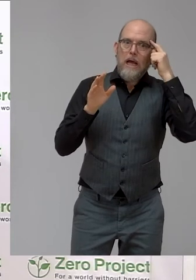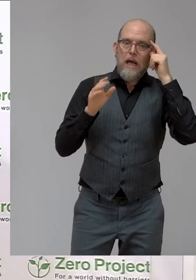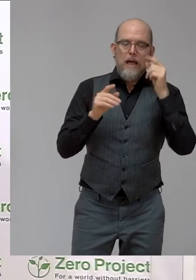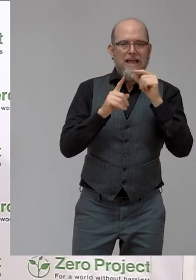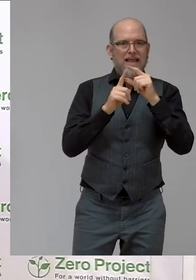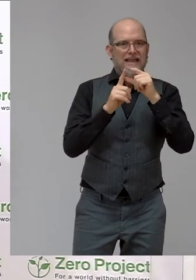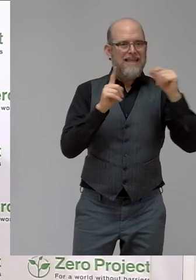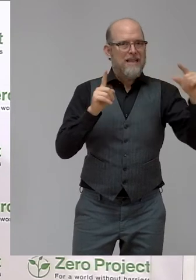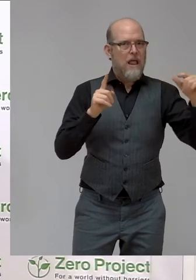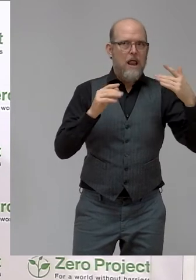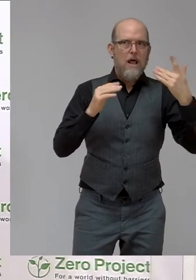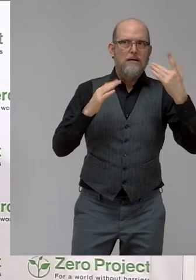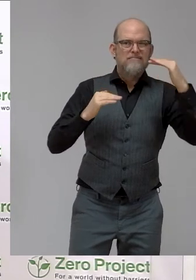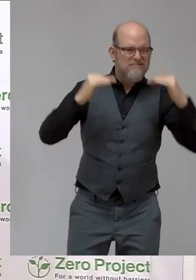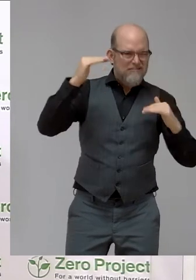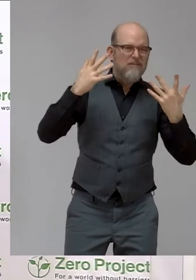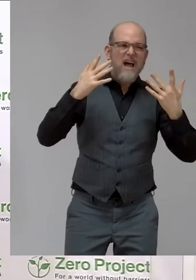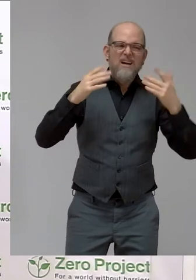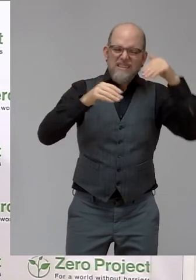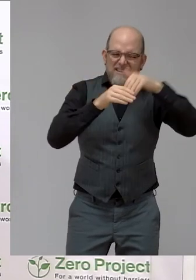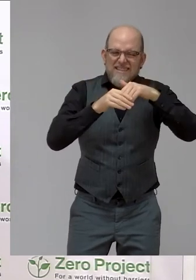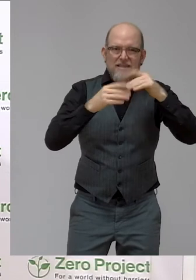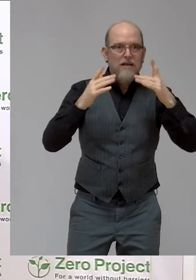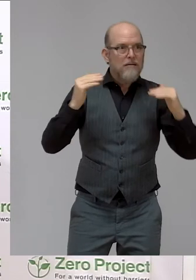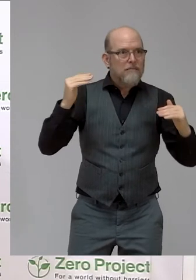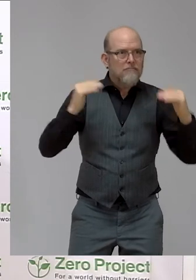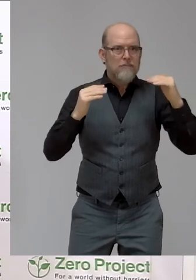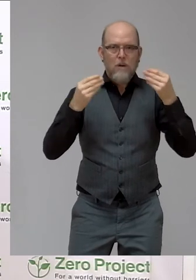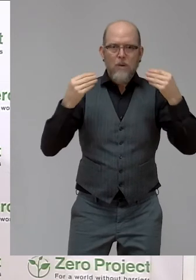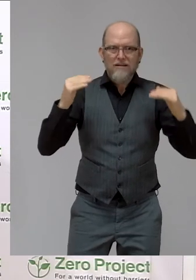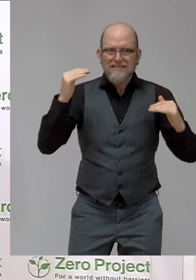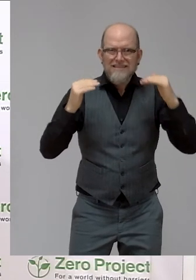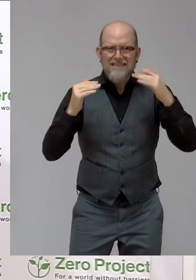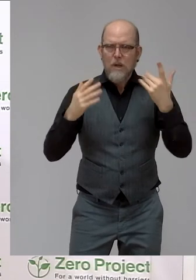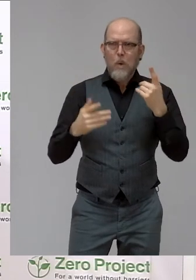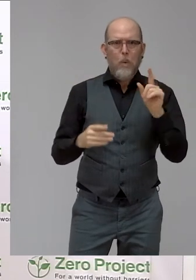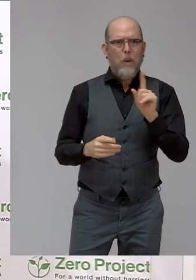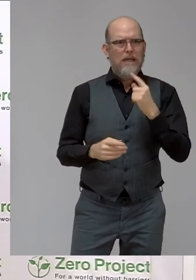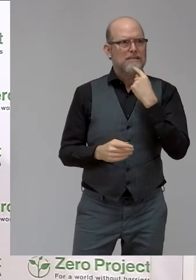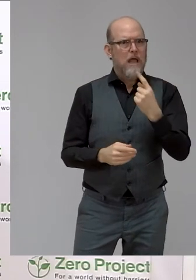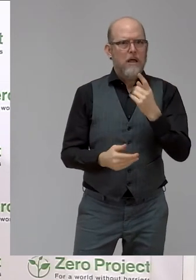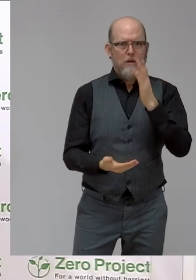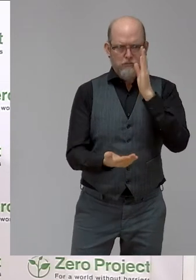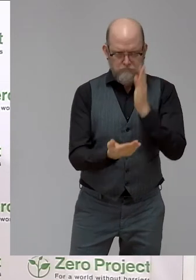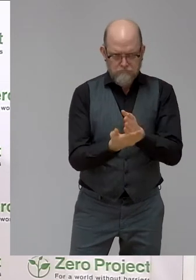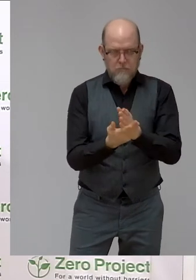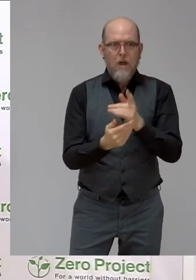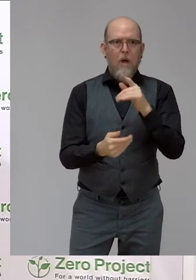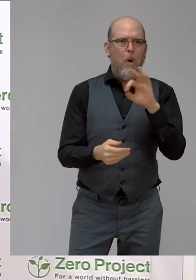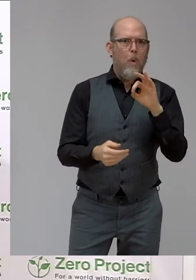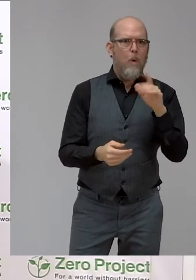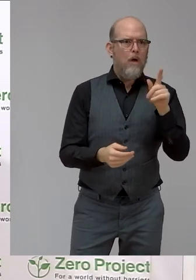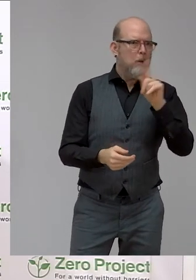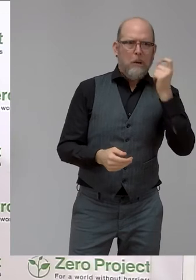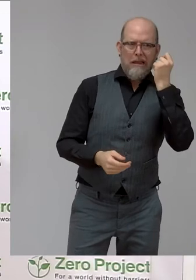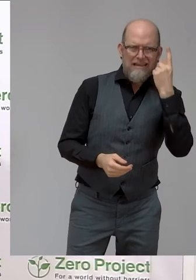tools and creating inclusive technology. I know that there's a big project for example from Light for the World in Burkina